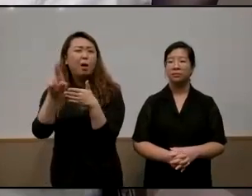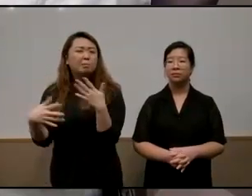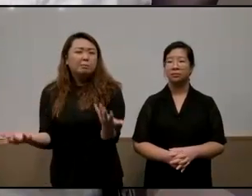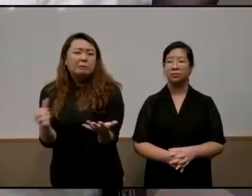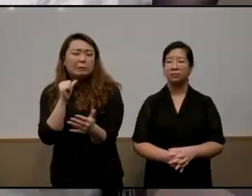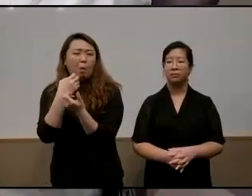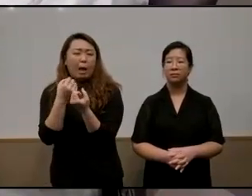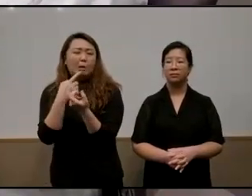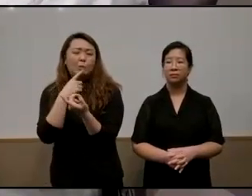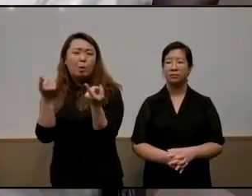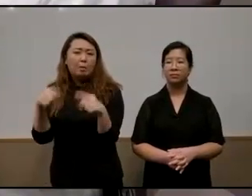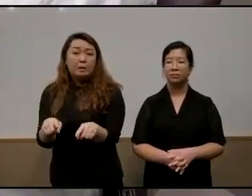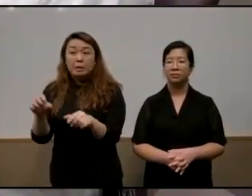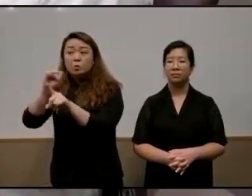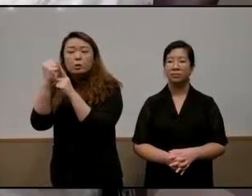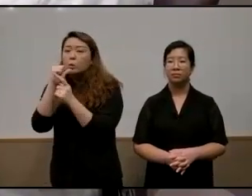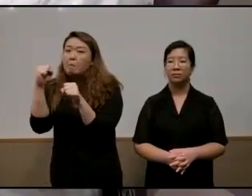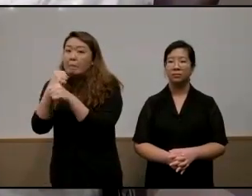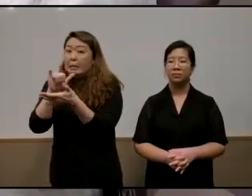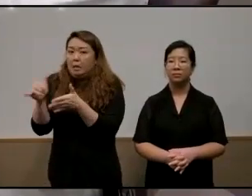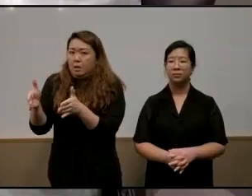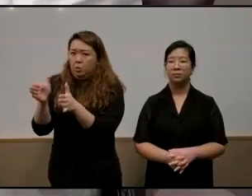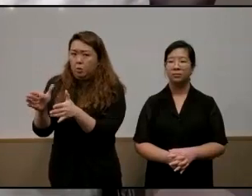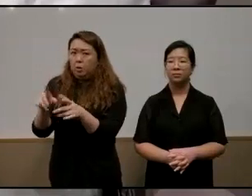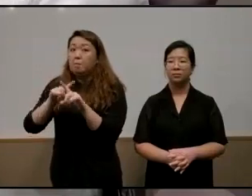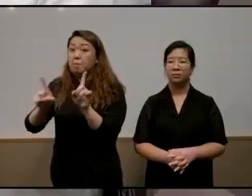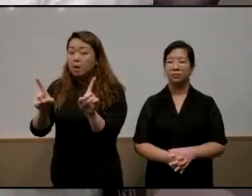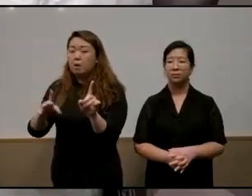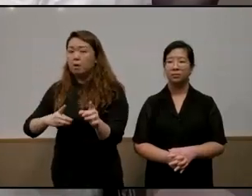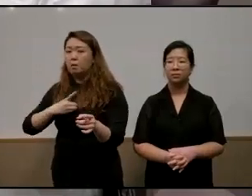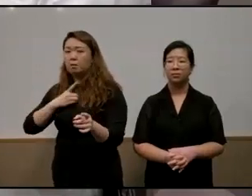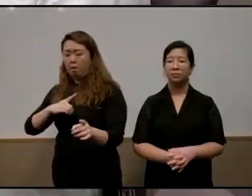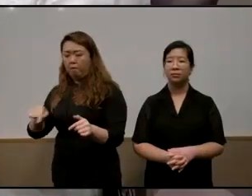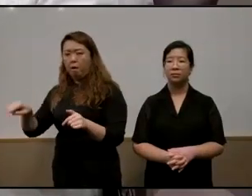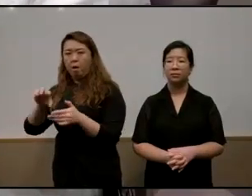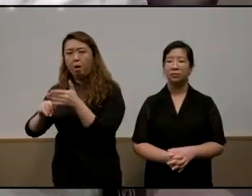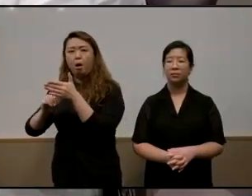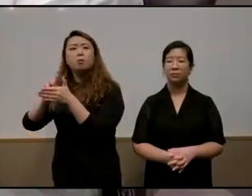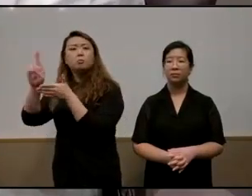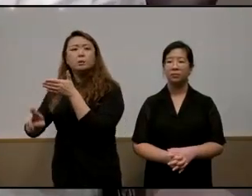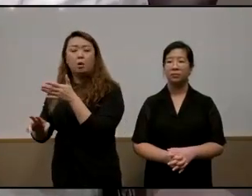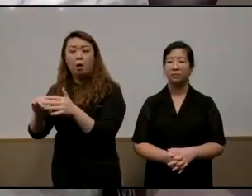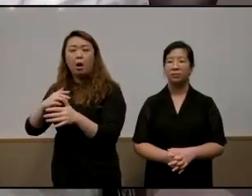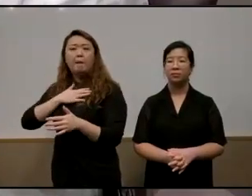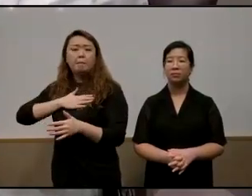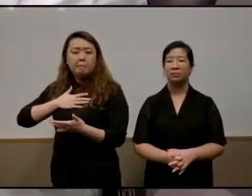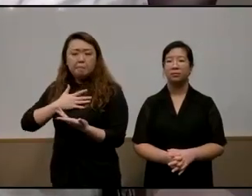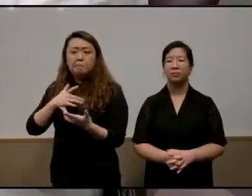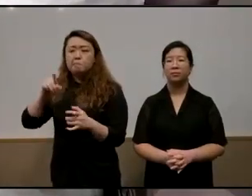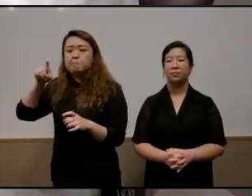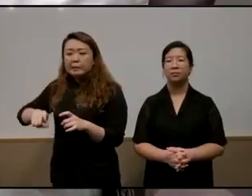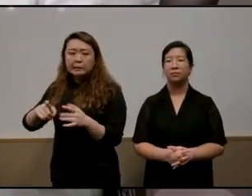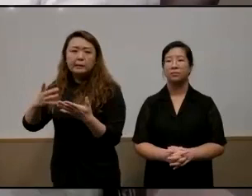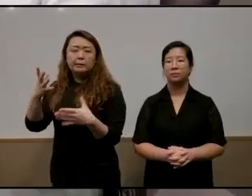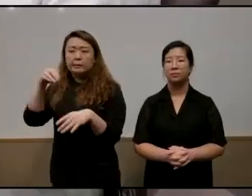are not made that way let's dignify outcomes let's imbibe in people that sense